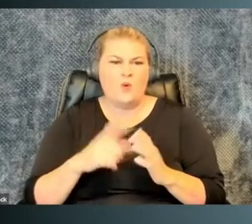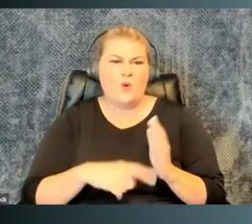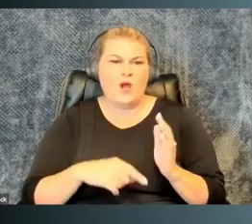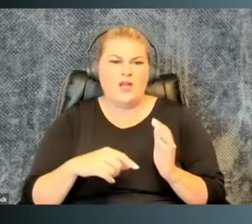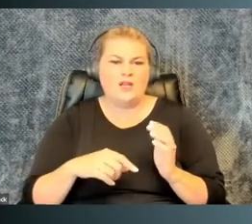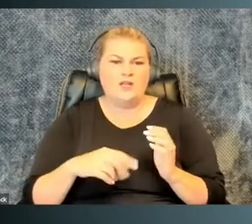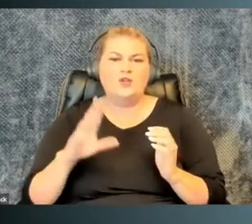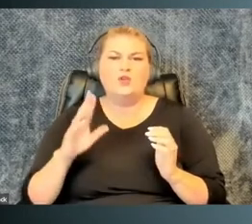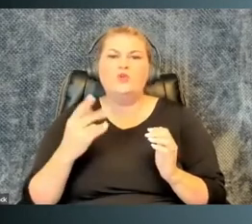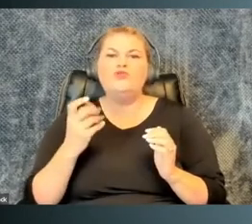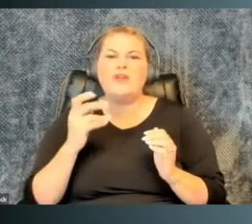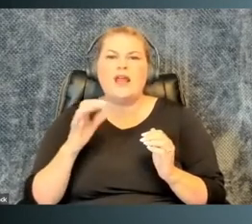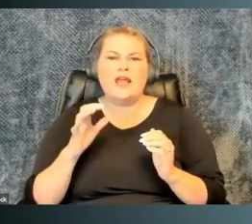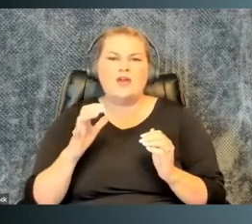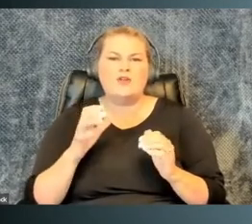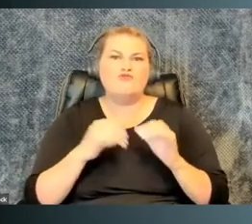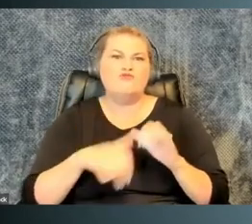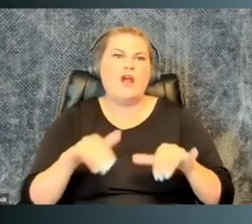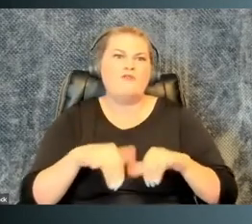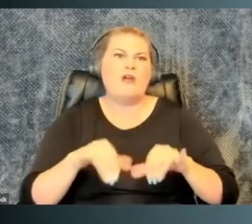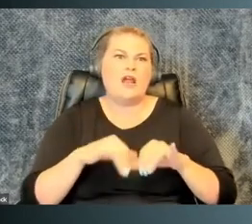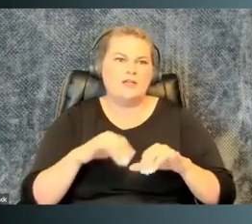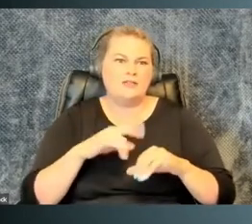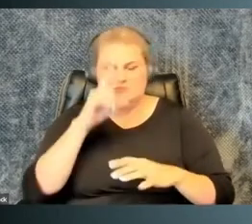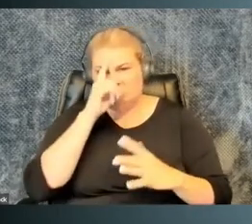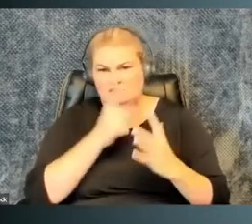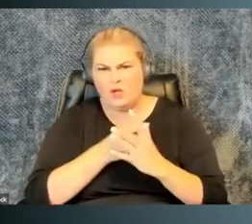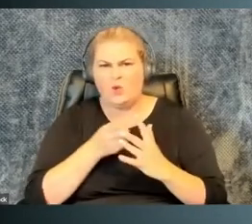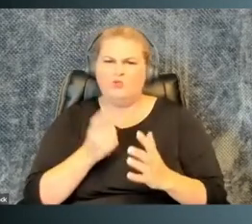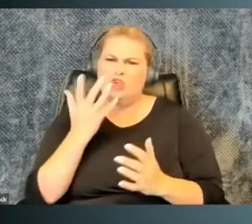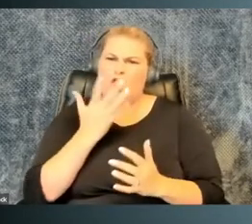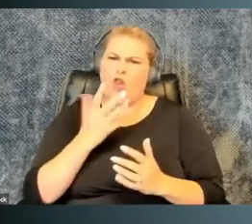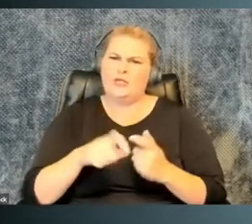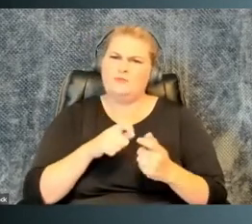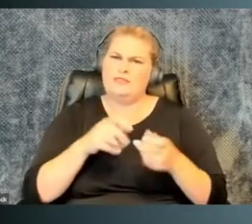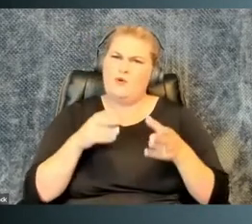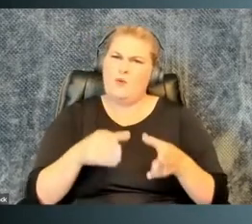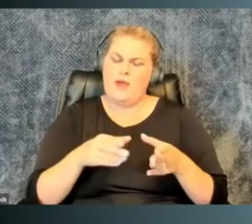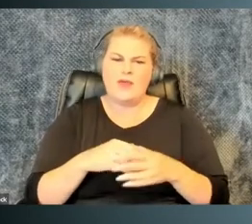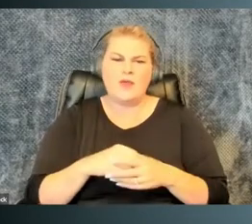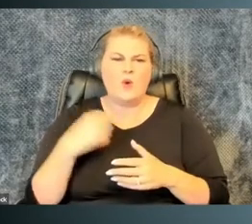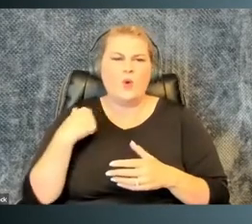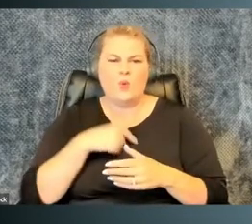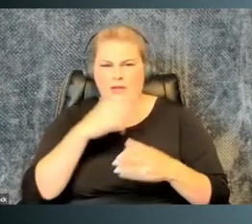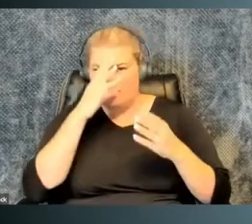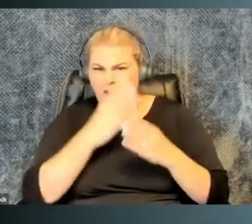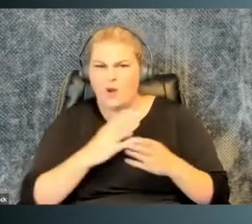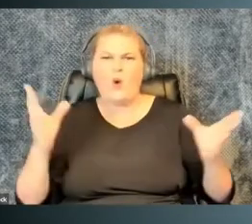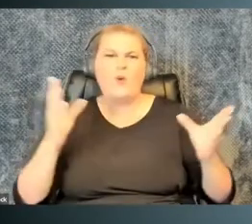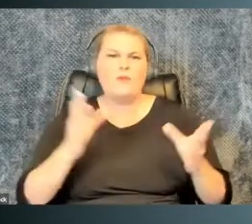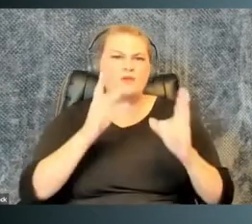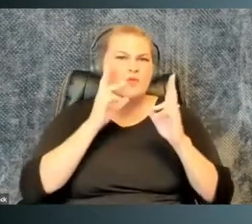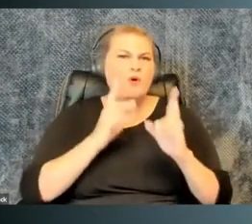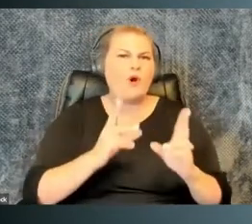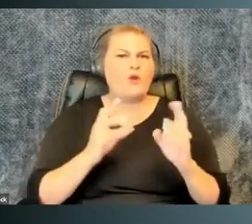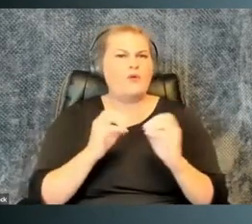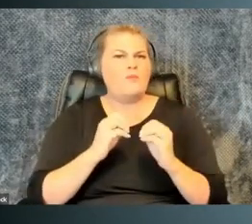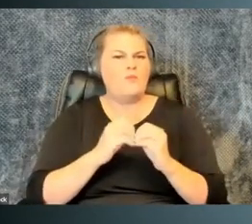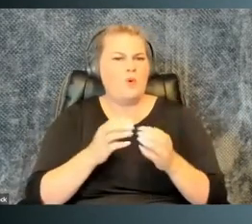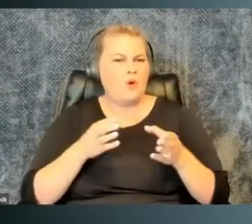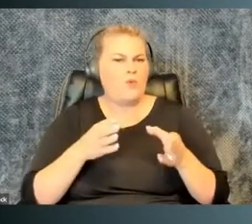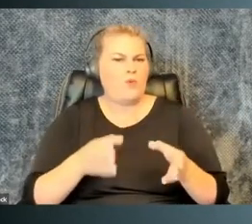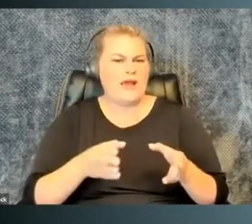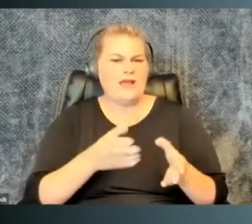what eugenic rhetoric has seeped into our brains and check sheets that we should look particular ways. We need to be